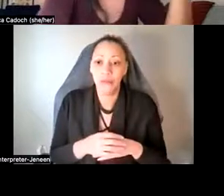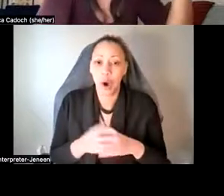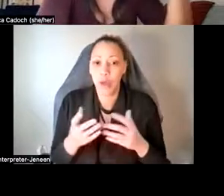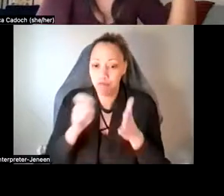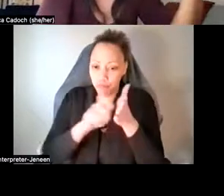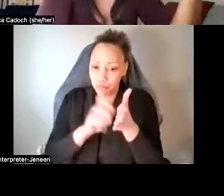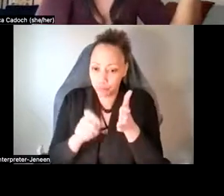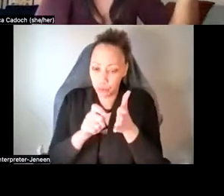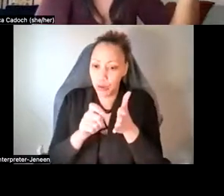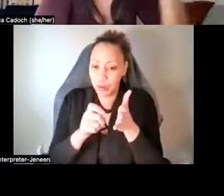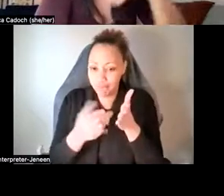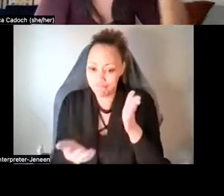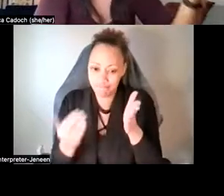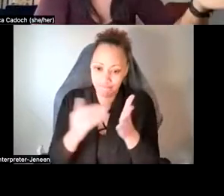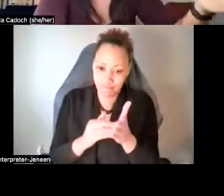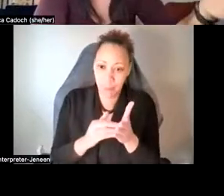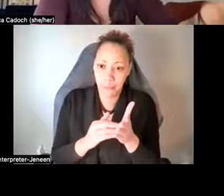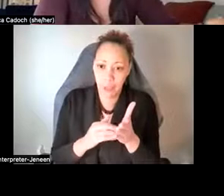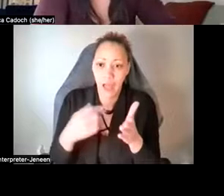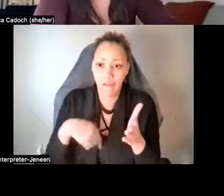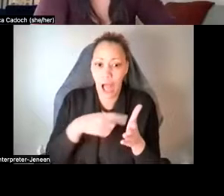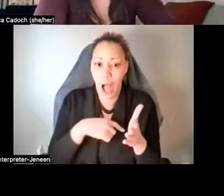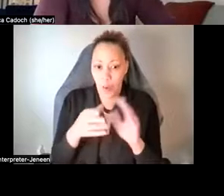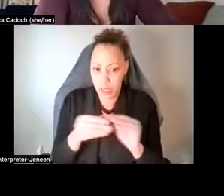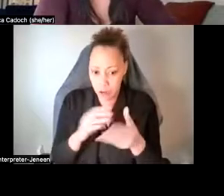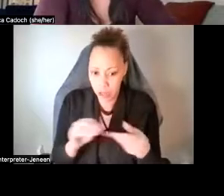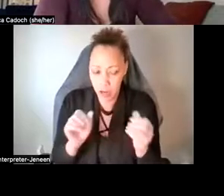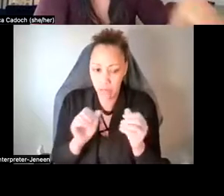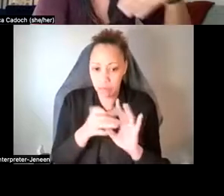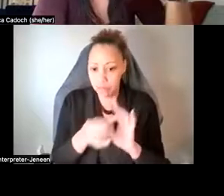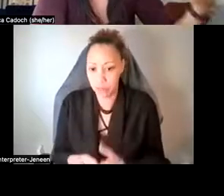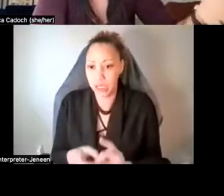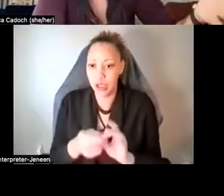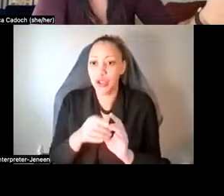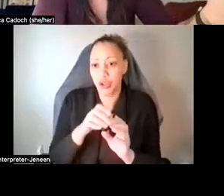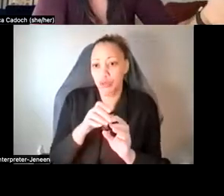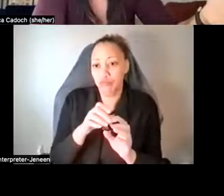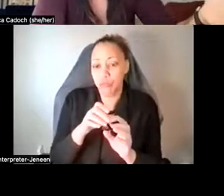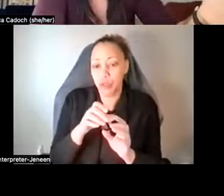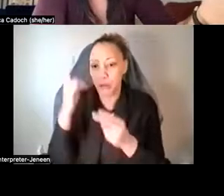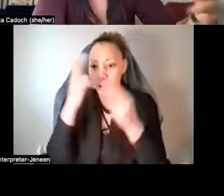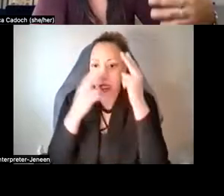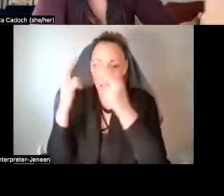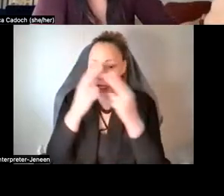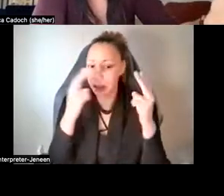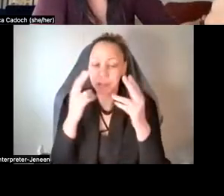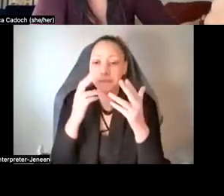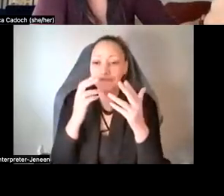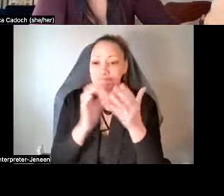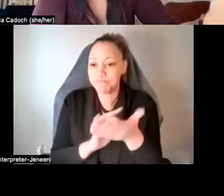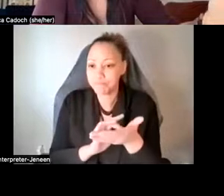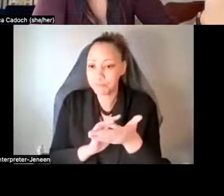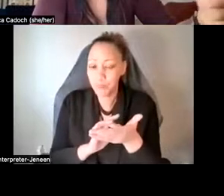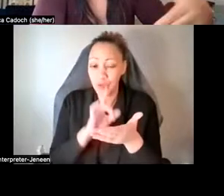the, of our, of our narrative with psychedelics is there's a lot of fear around the effects of